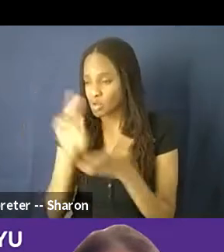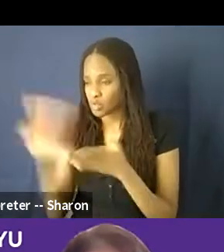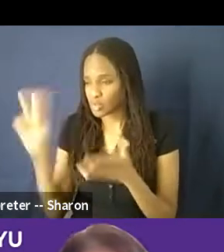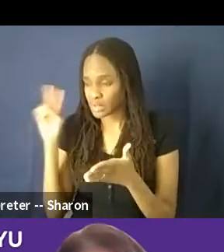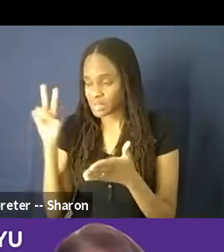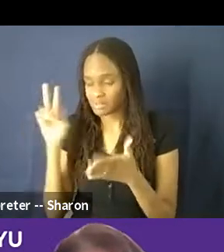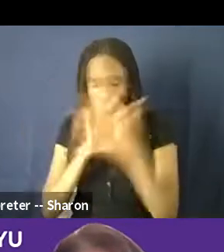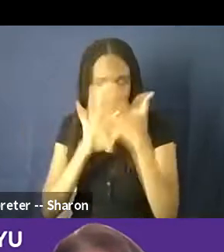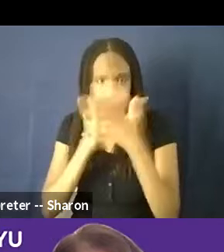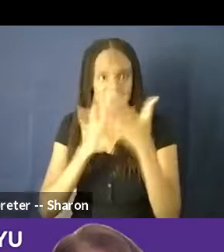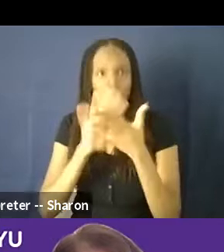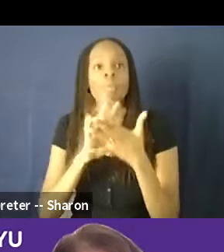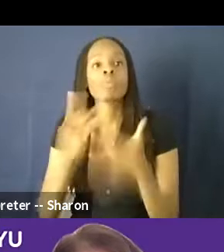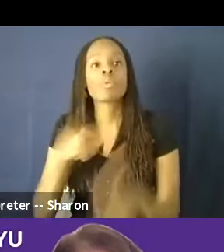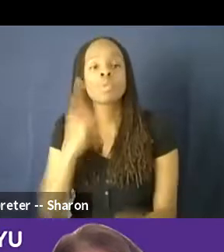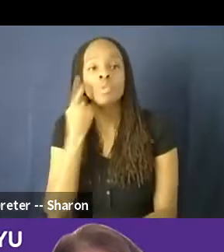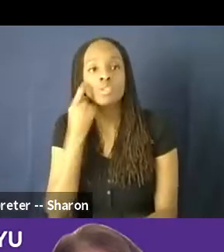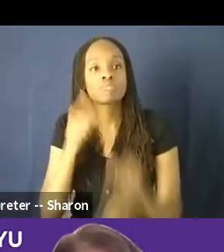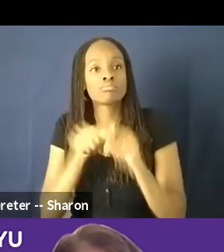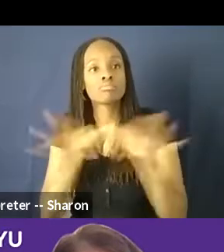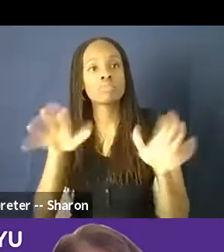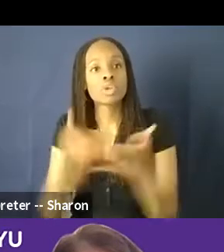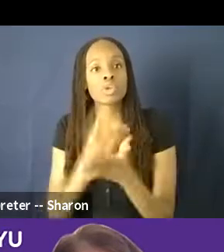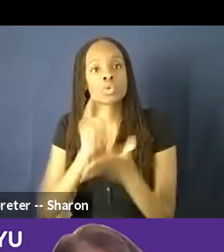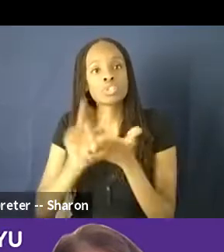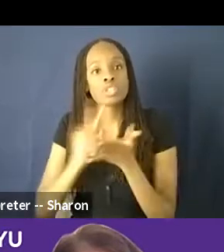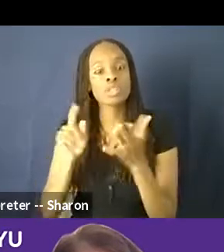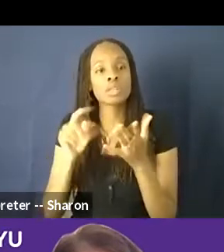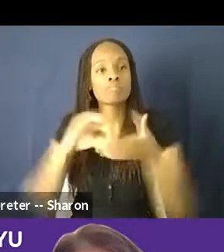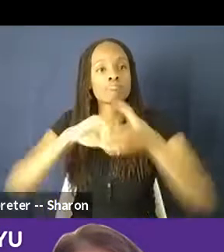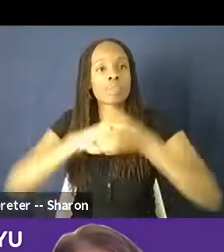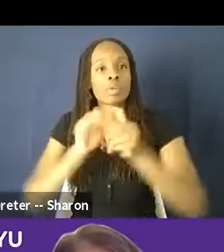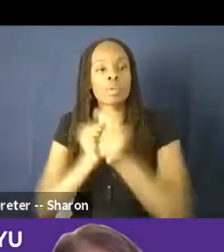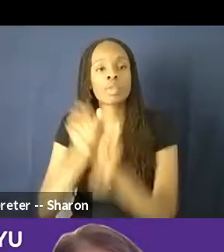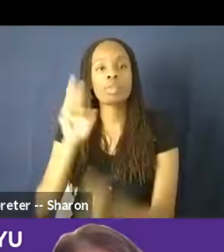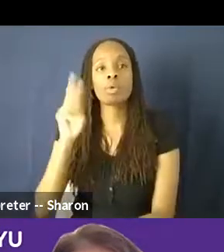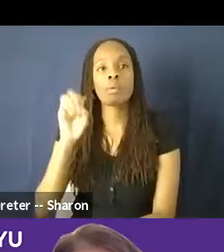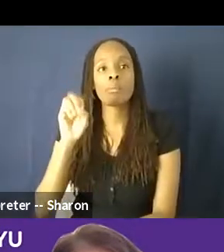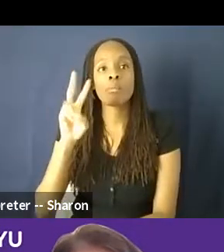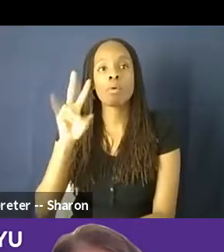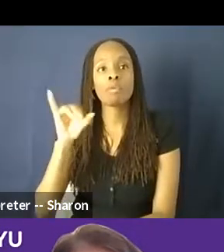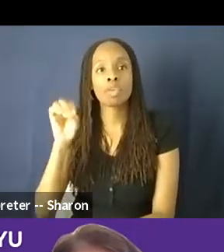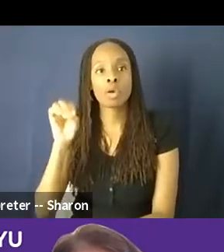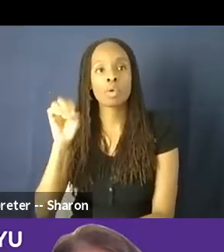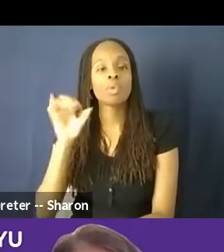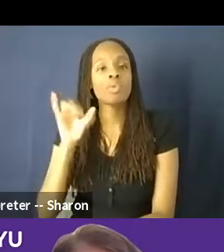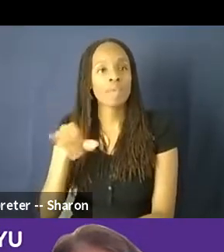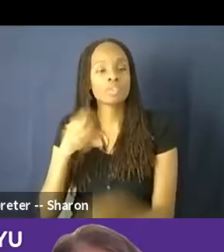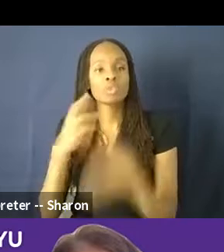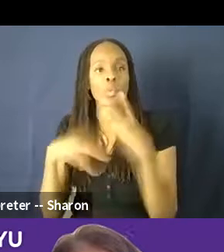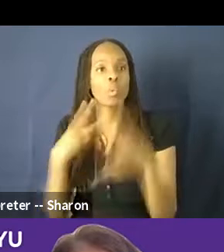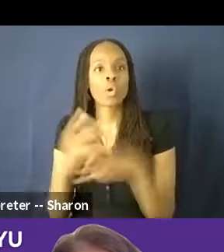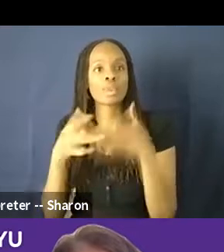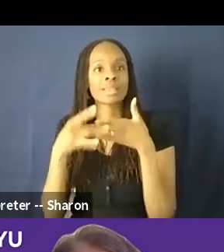We just released a new study in partnership with Movio, which is one of the world leading marketing,